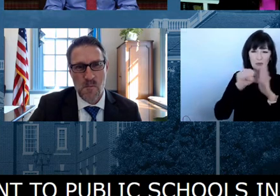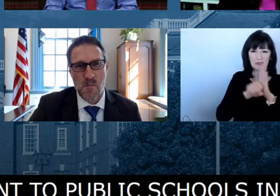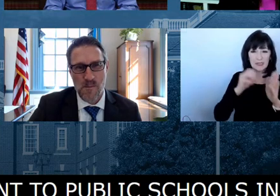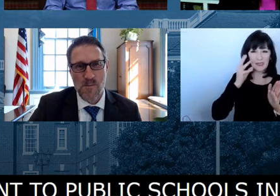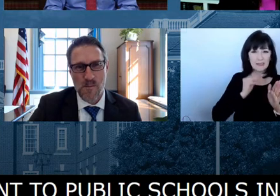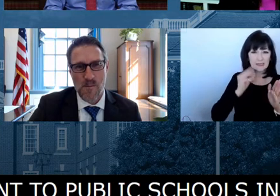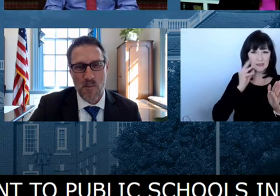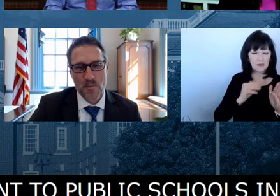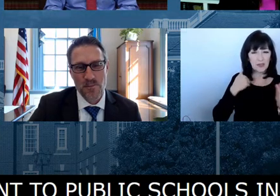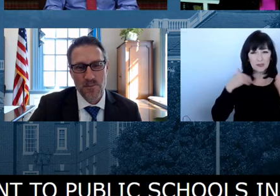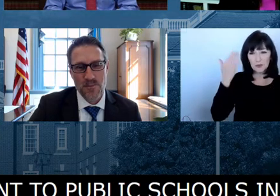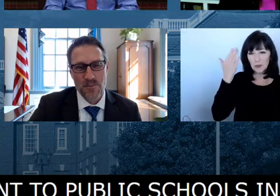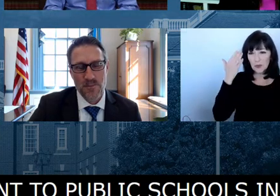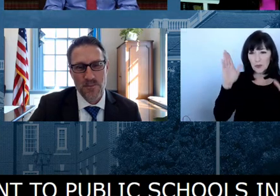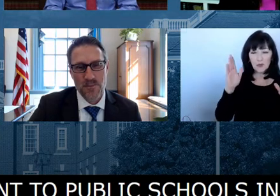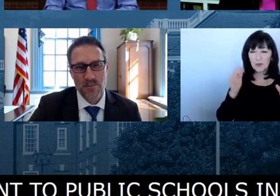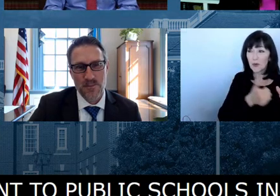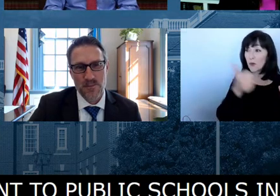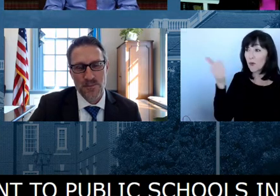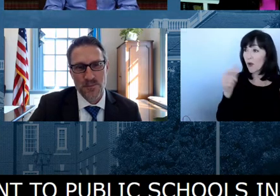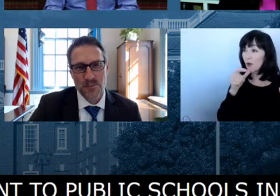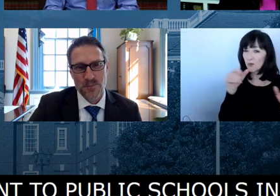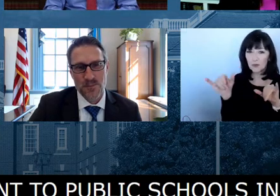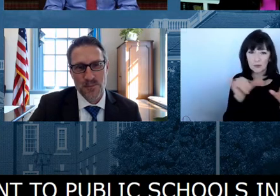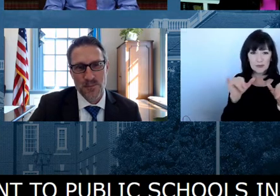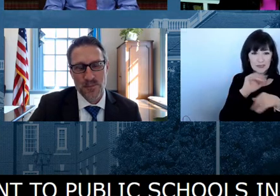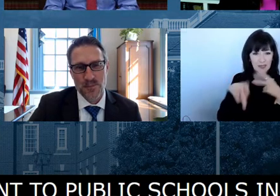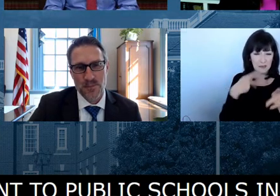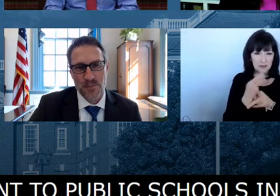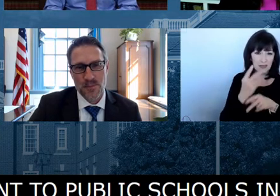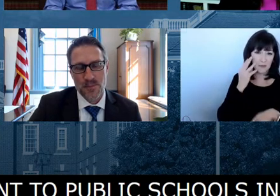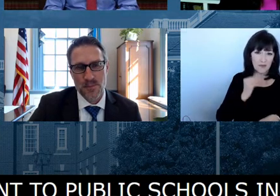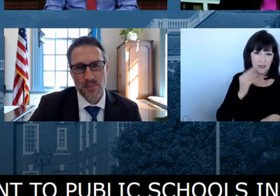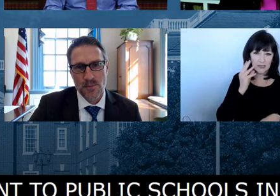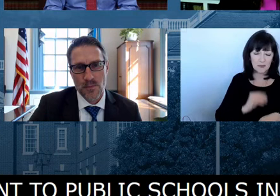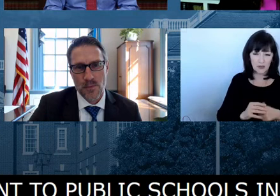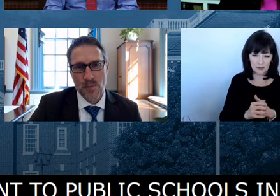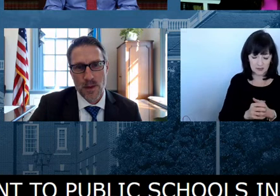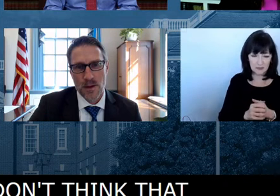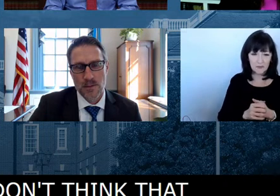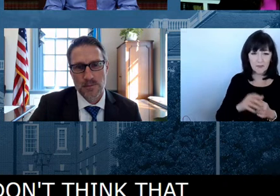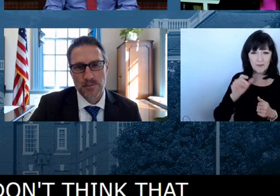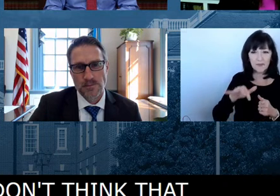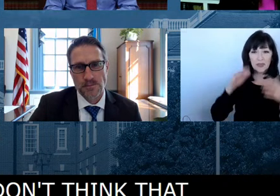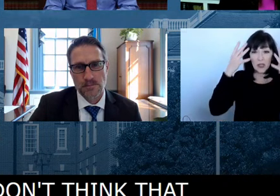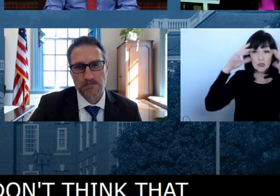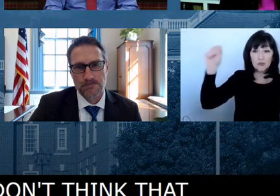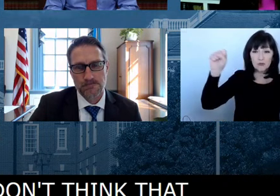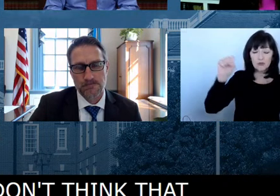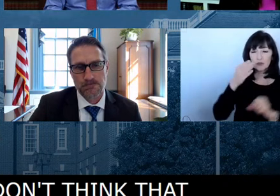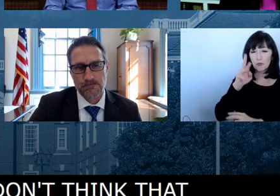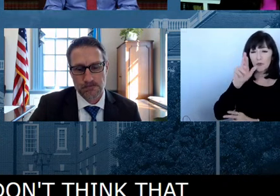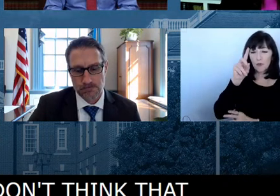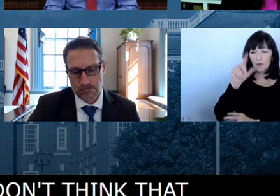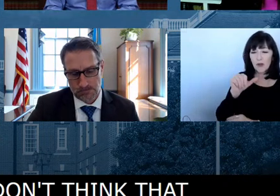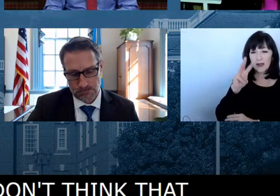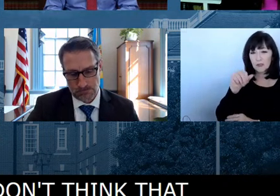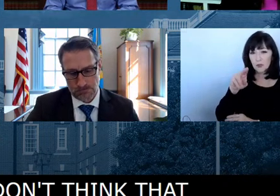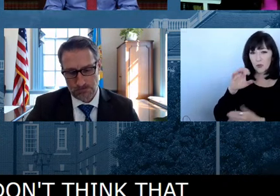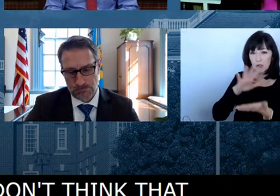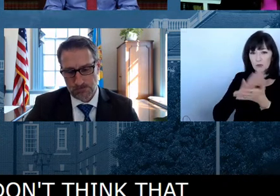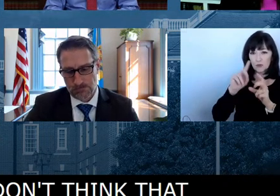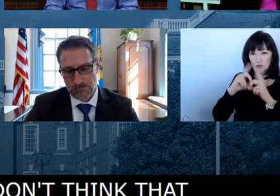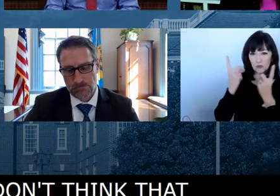I don't know anybody who's done that. Of course, a long stint as the superintendent of the Brandywine School District. And we're really